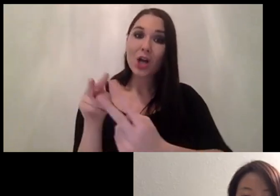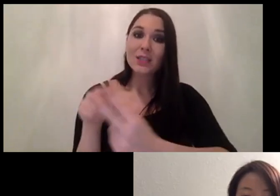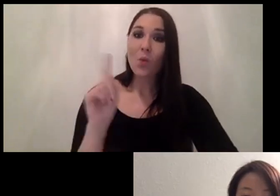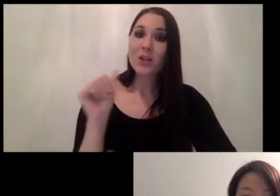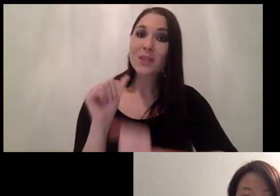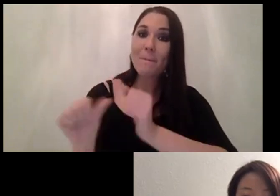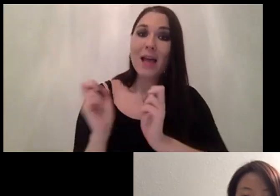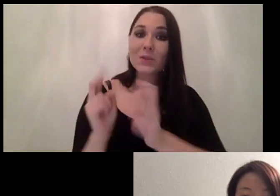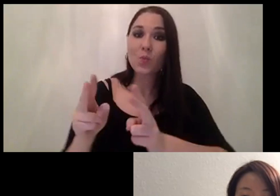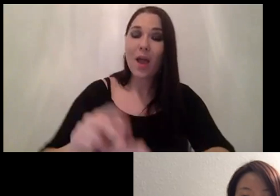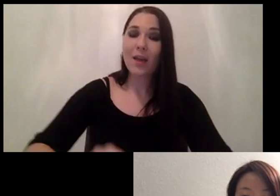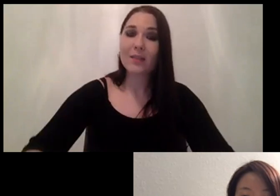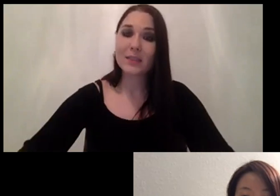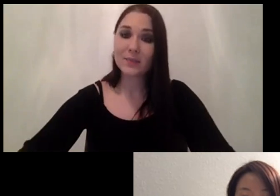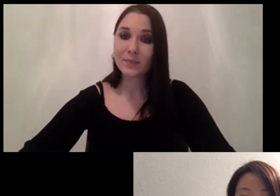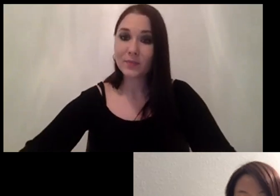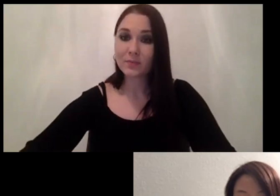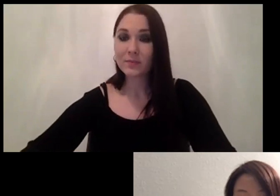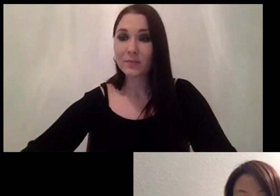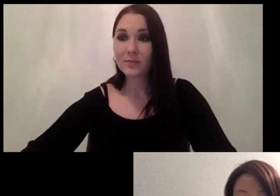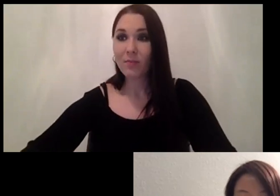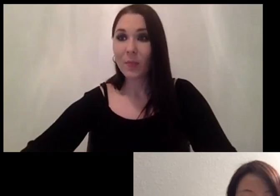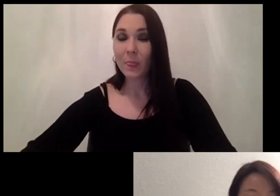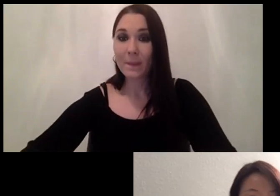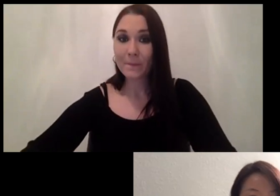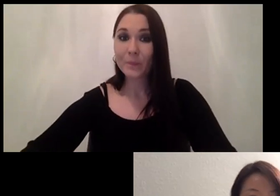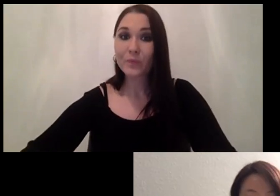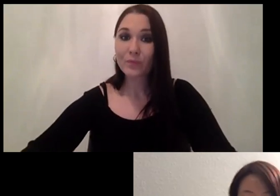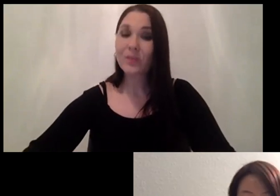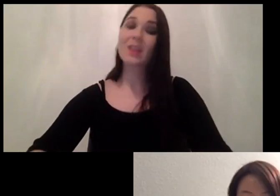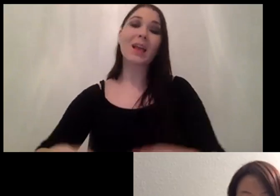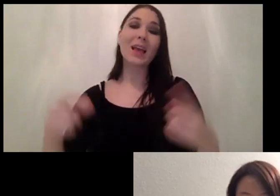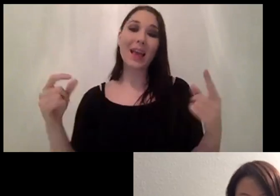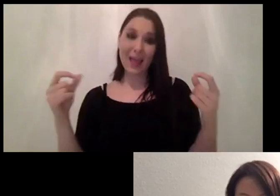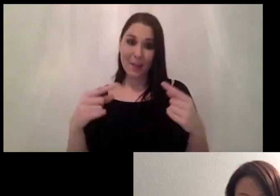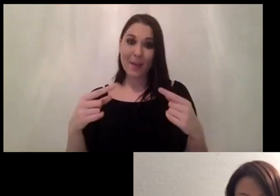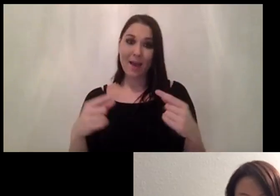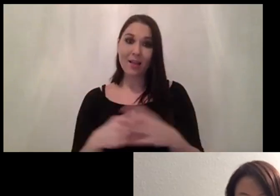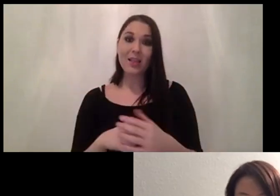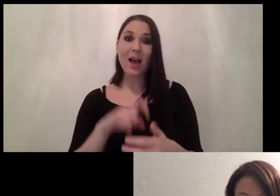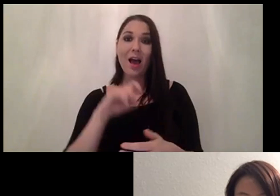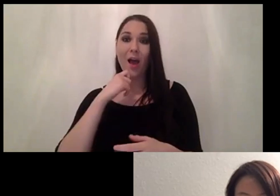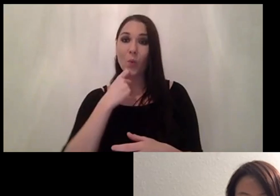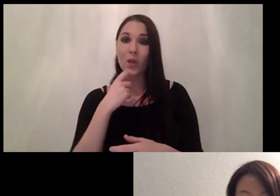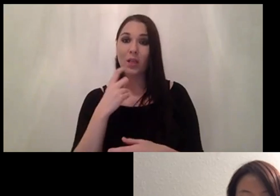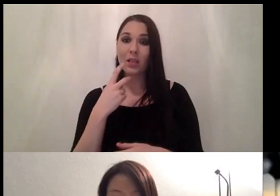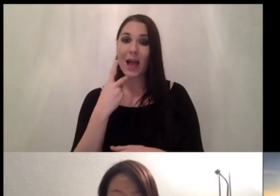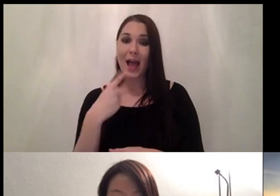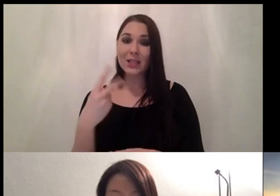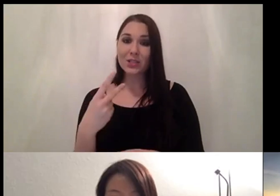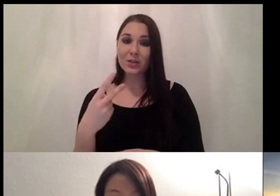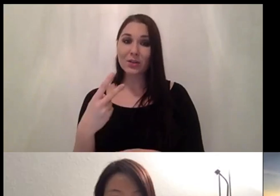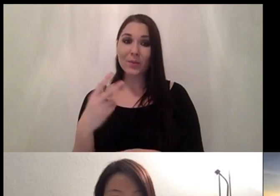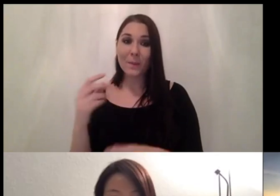way for them to reach you um email then uh i will answer i will put